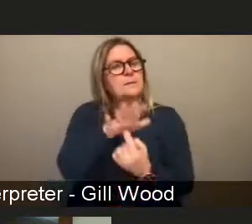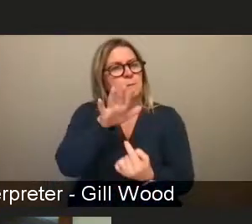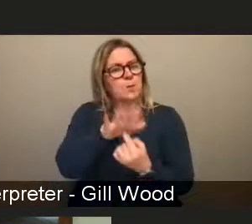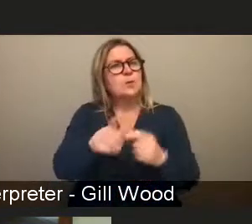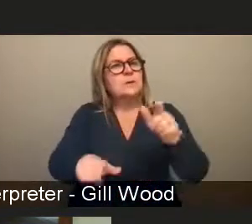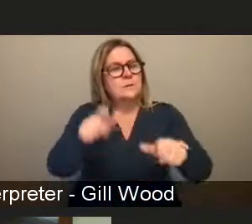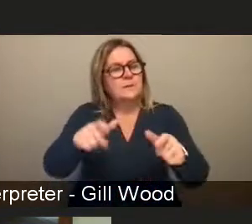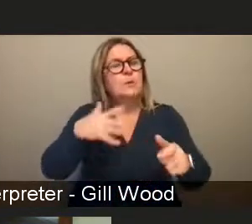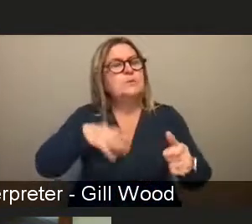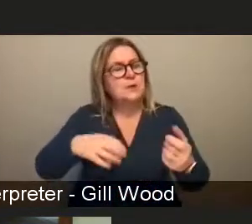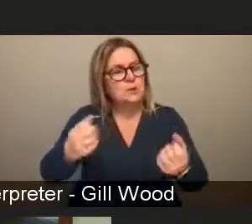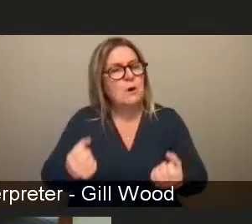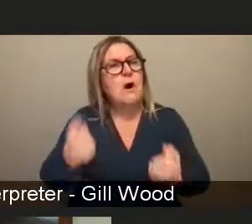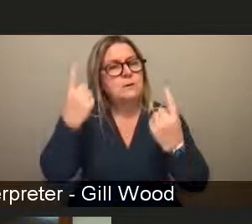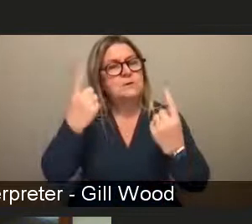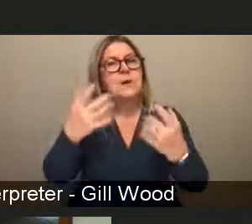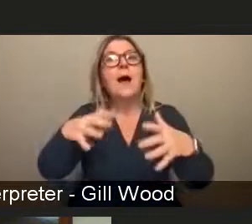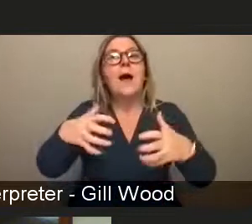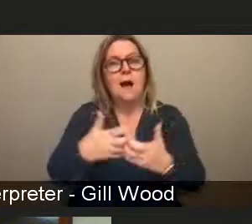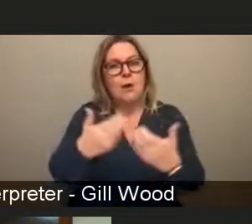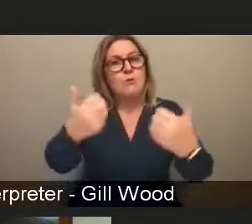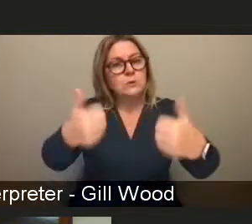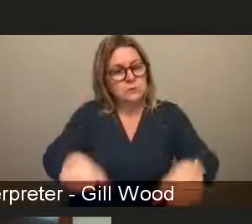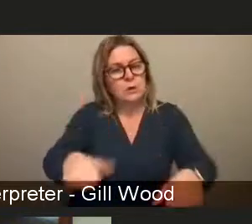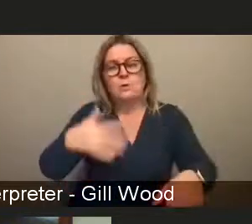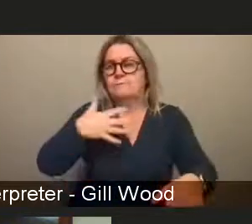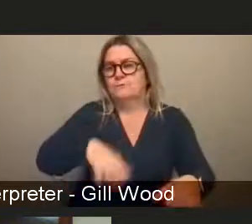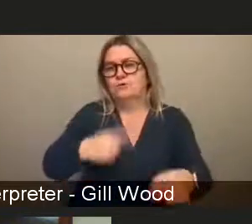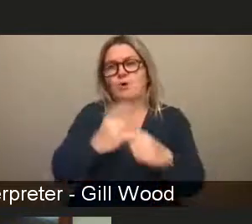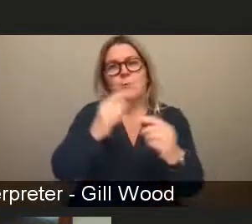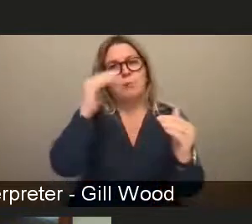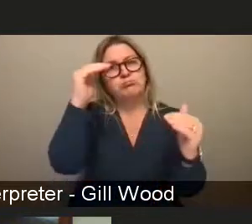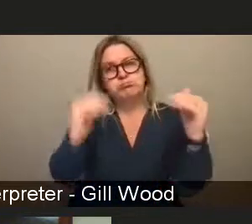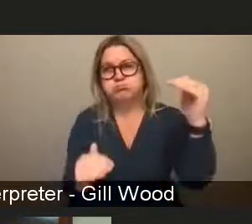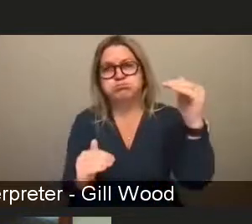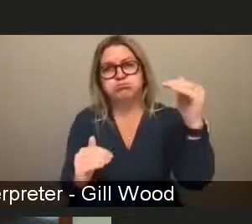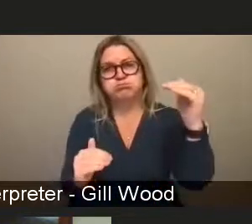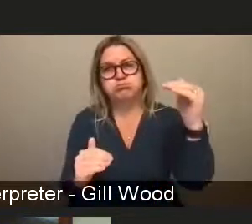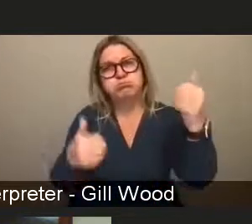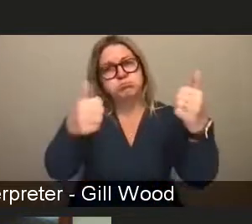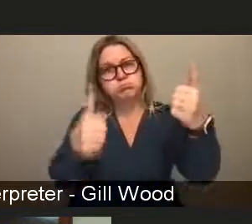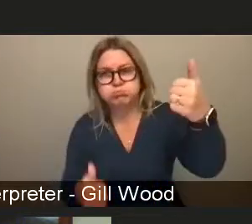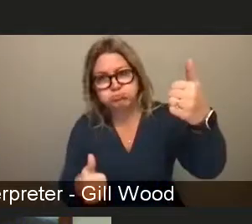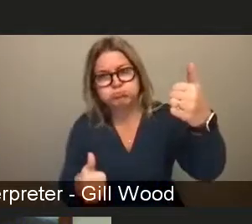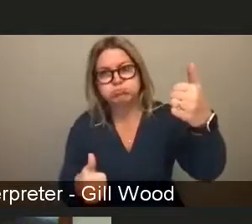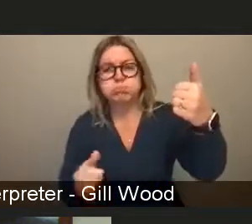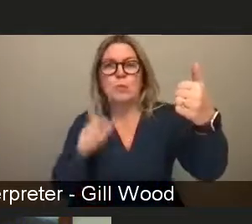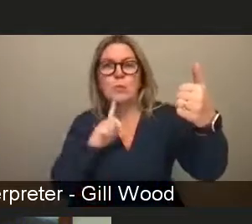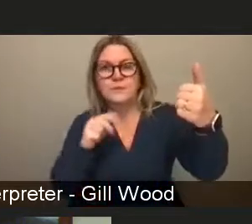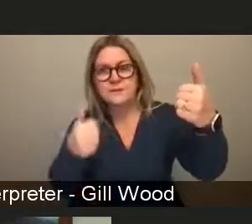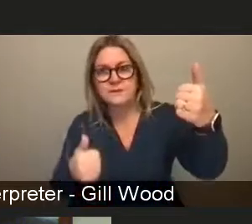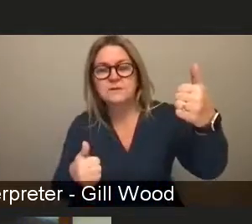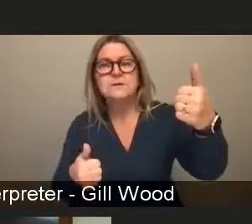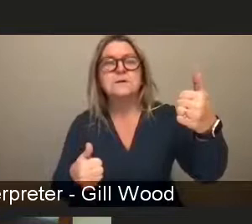going to address this we need to be talking about inequality we need to be talking about men being silent about it about power control